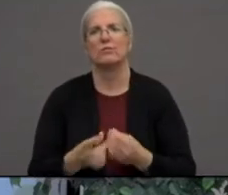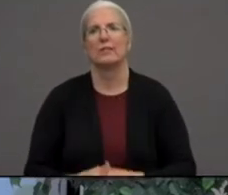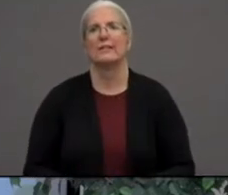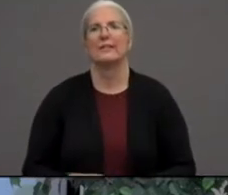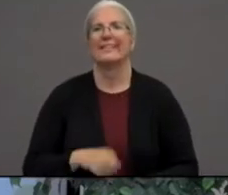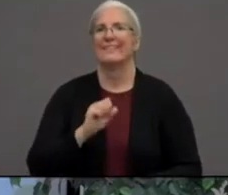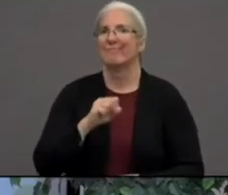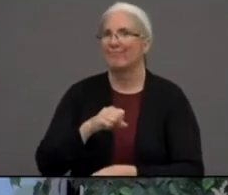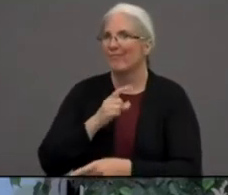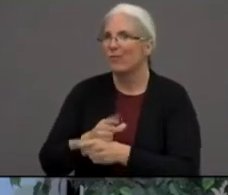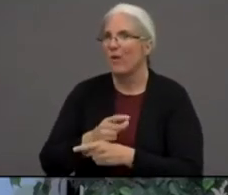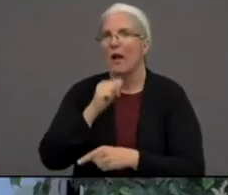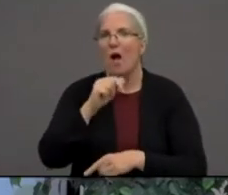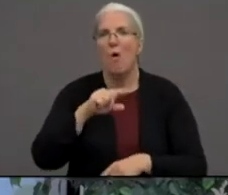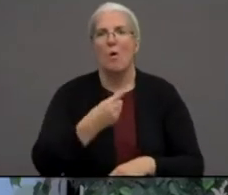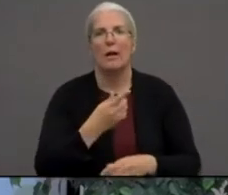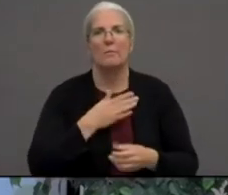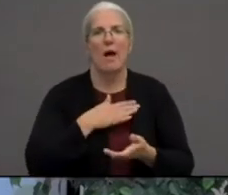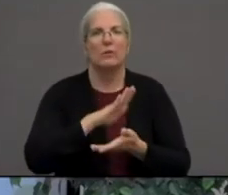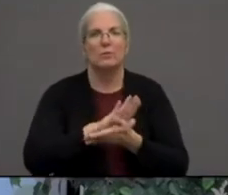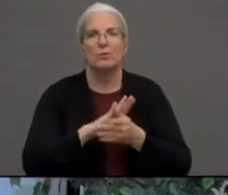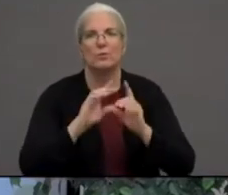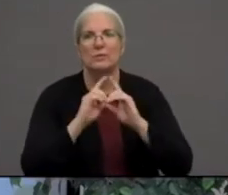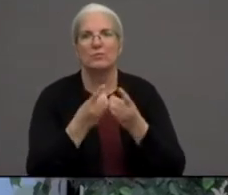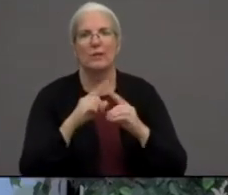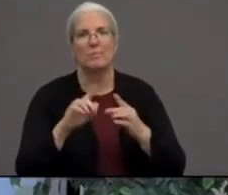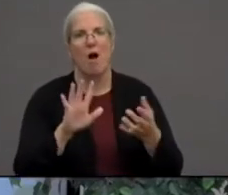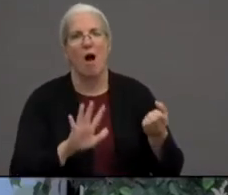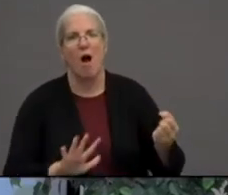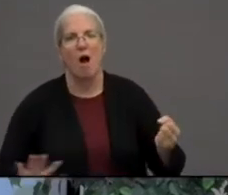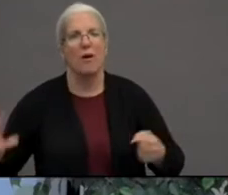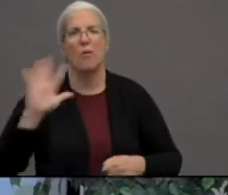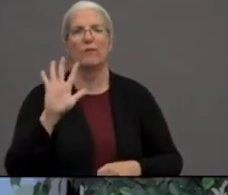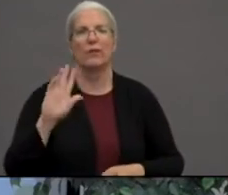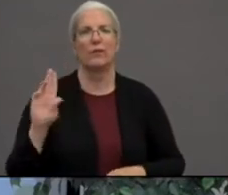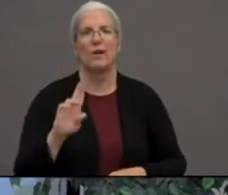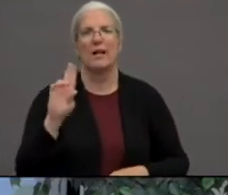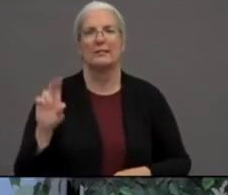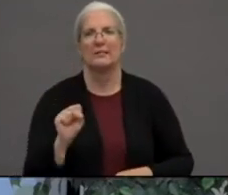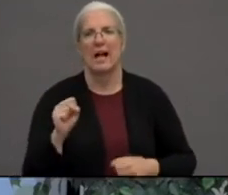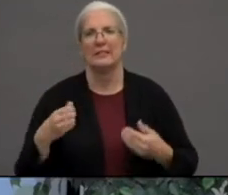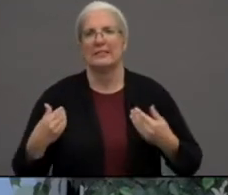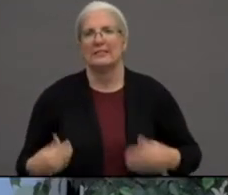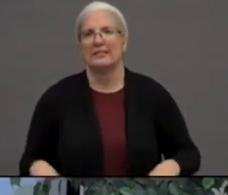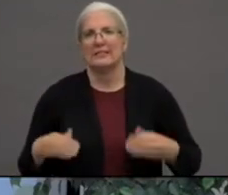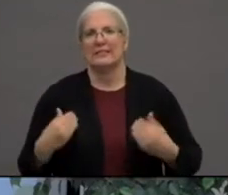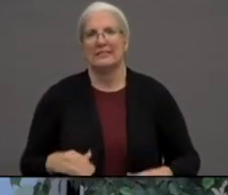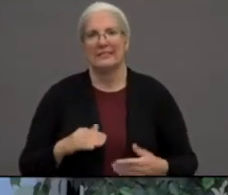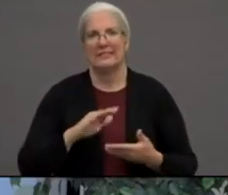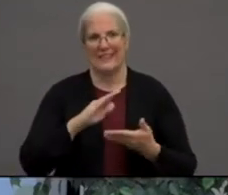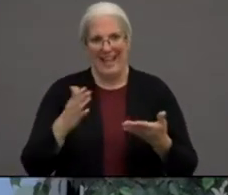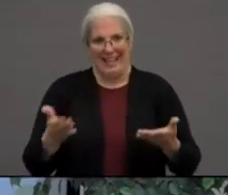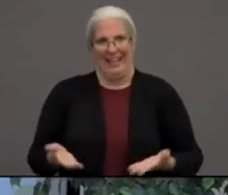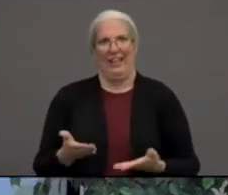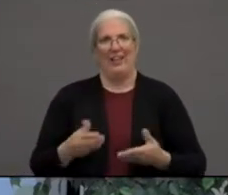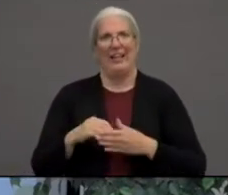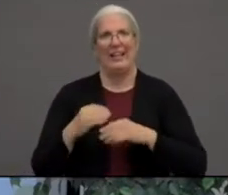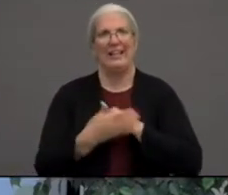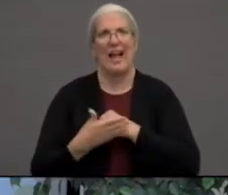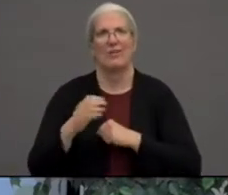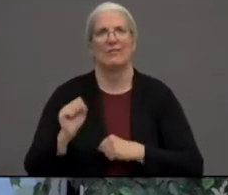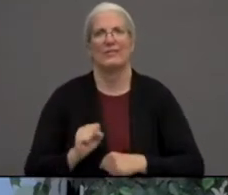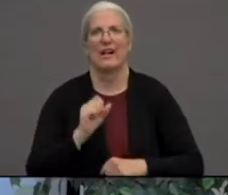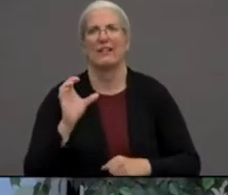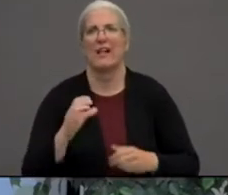but throughout the county and throughout the nation as well. They are worried and concerned